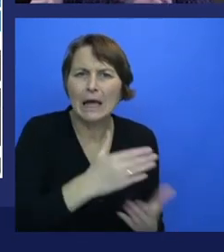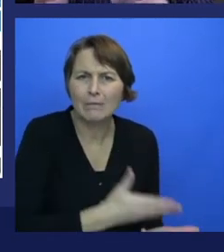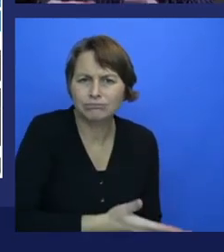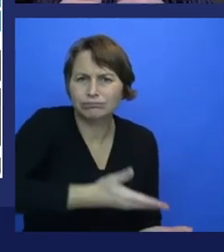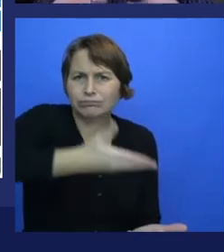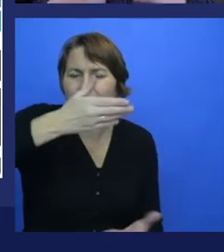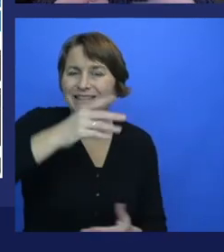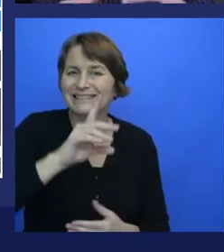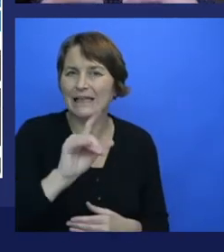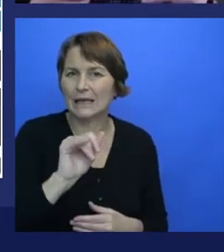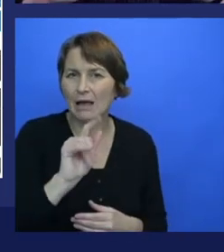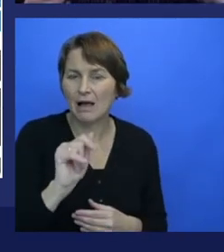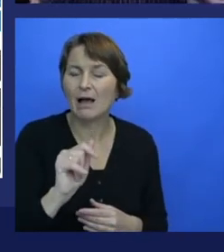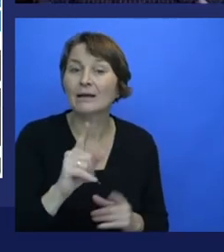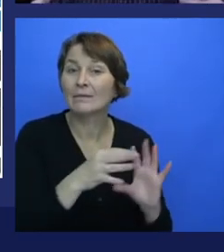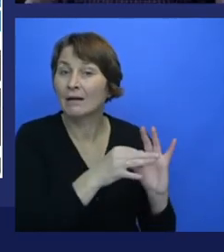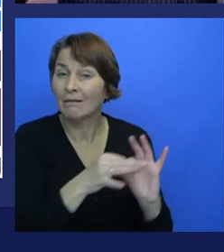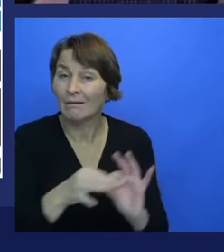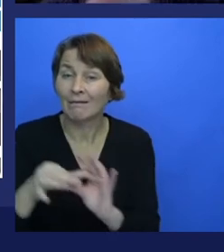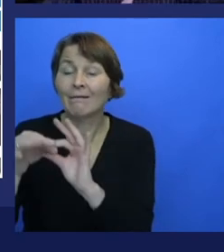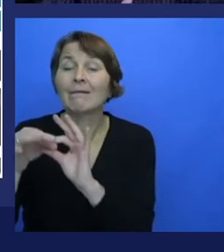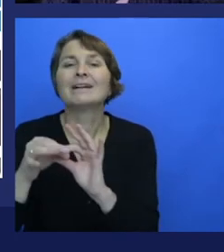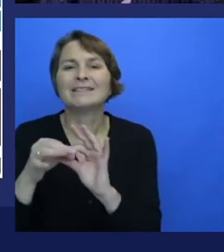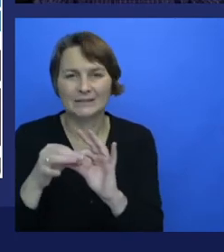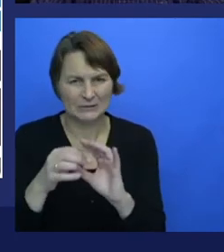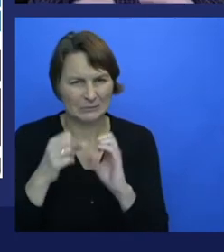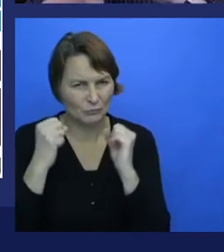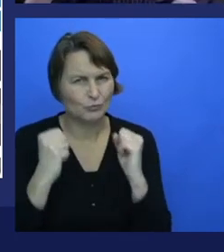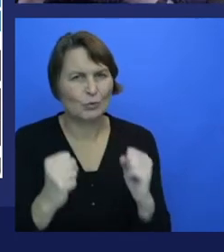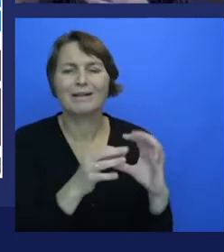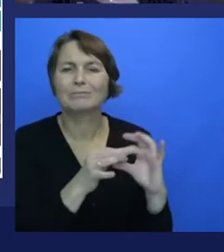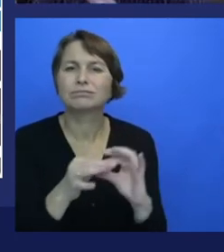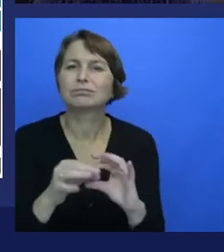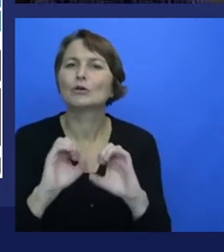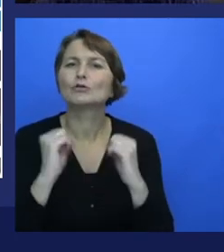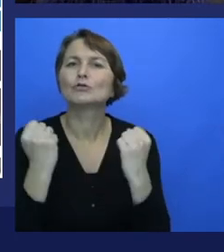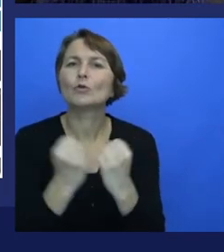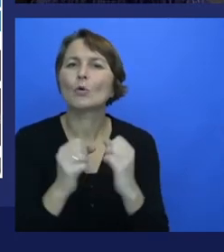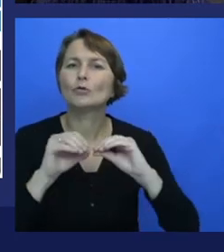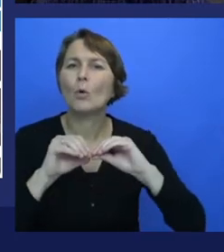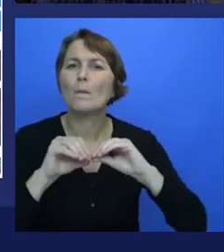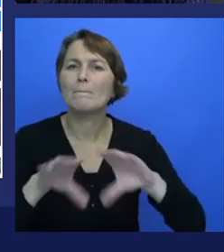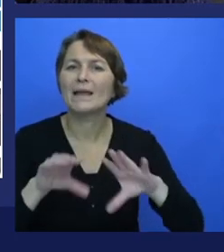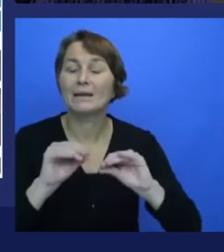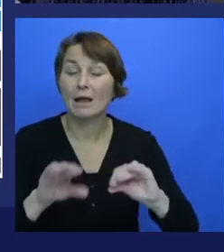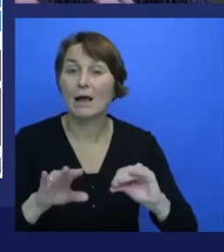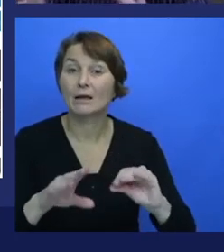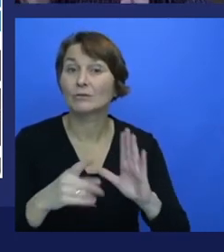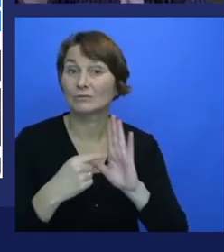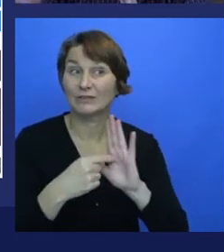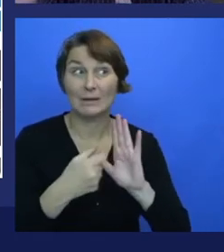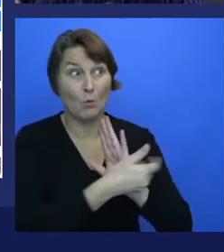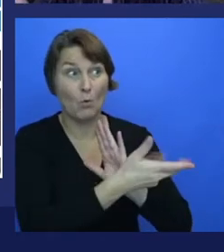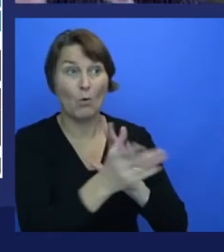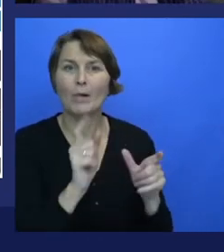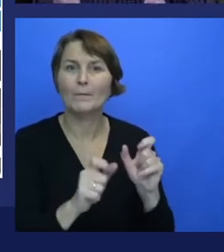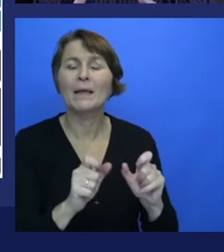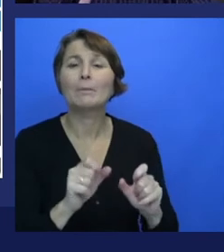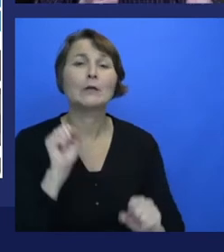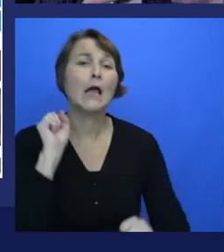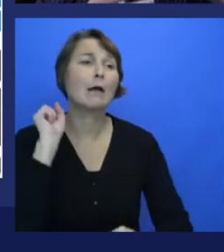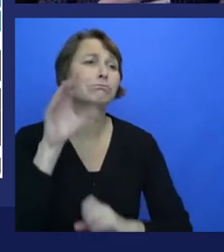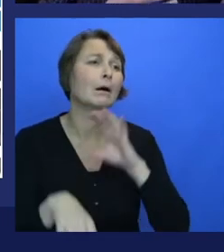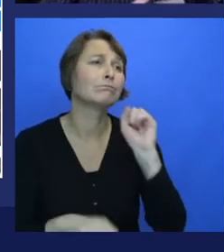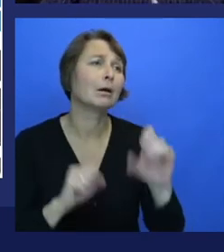around that, that the tendency for more people to put more data online where it's readily available has provided